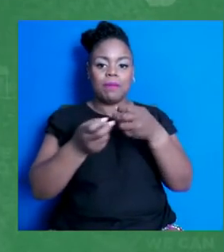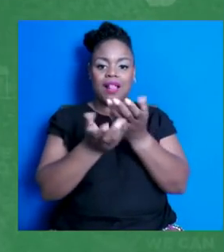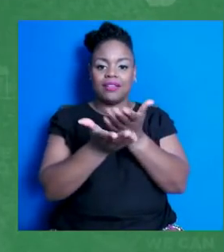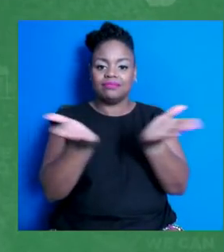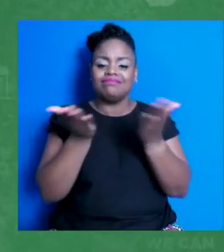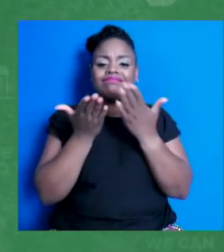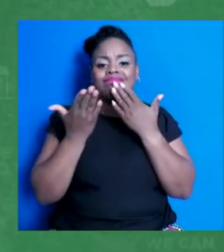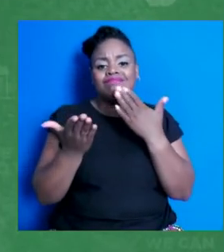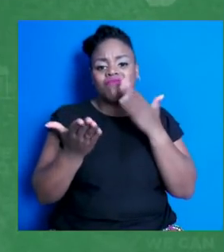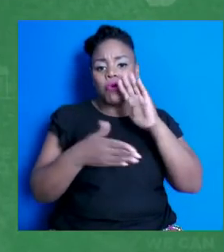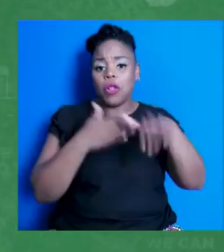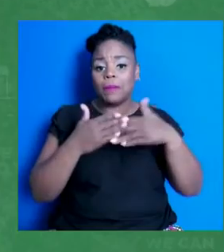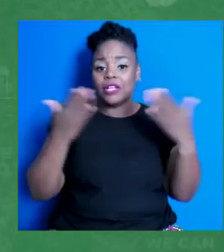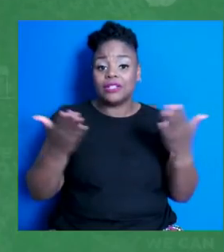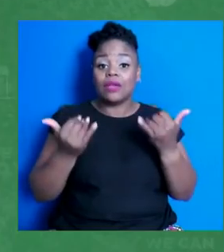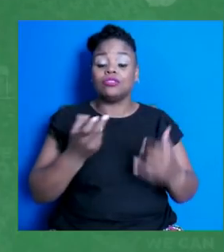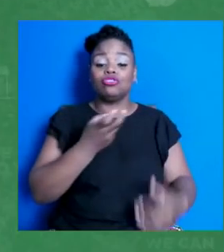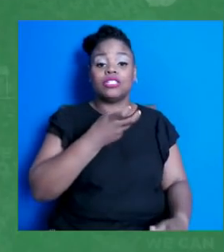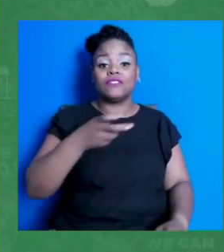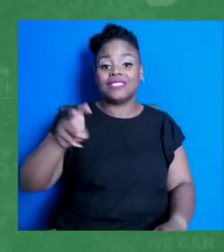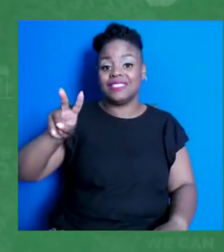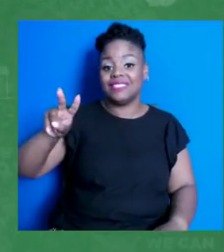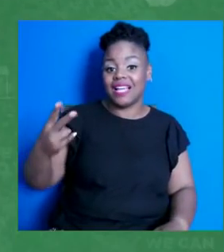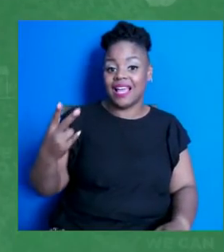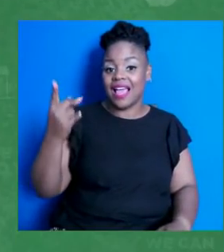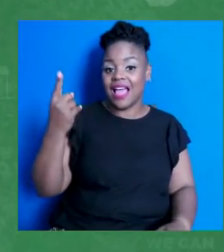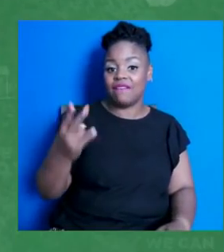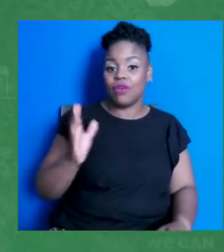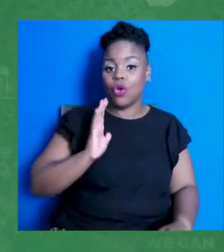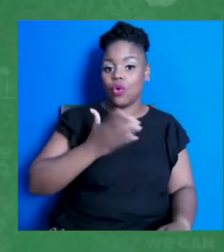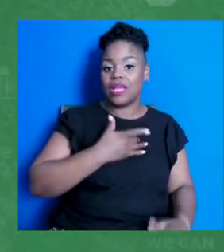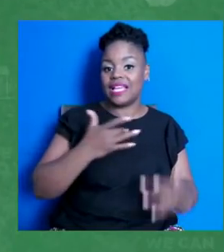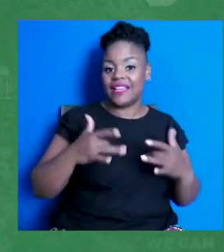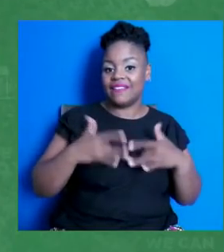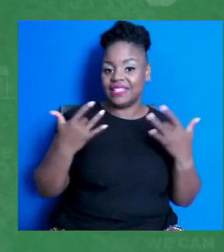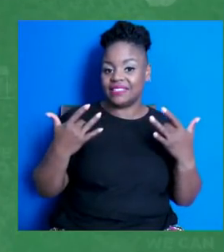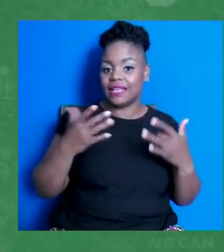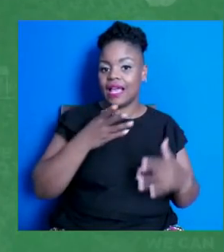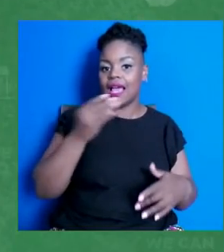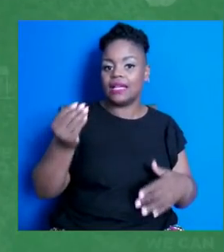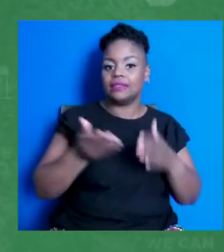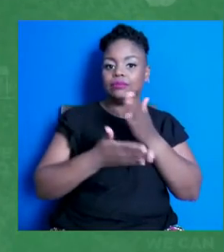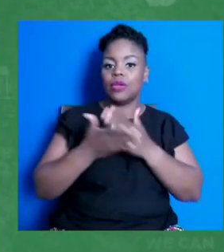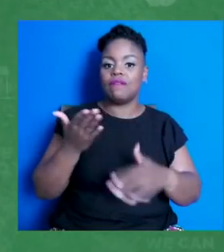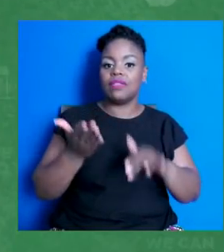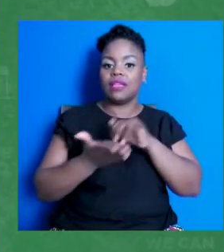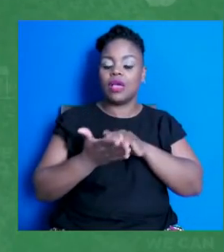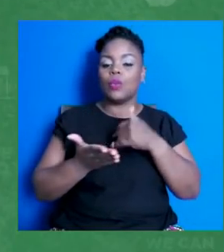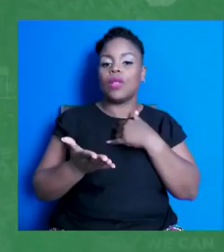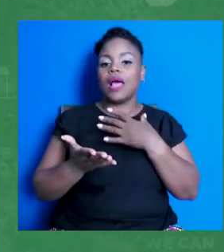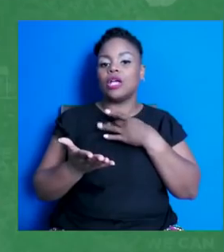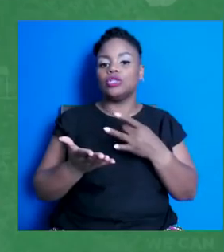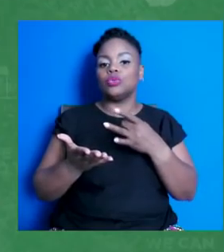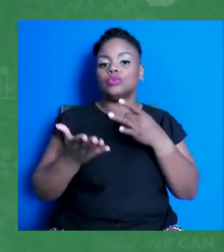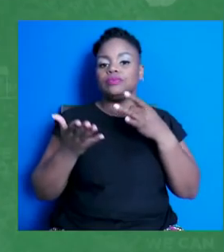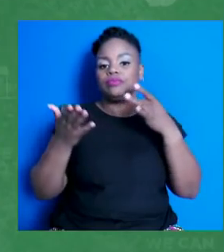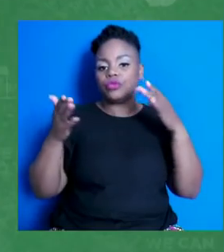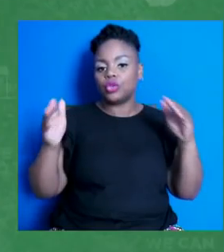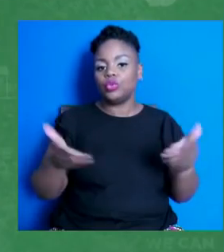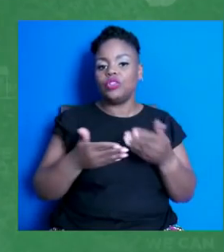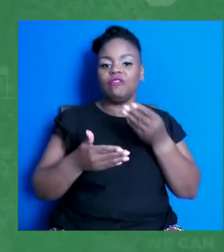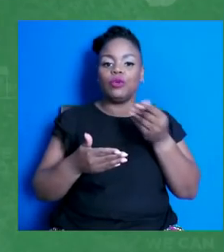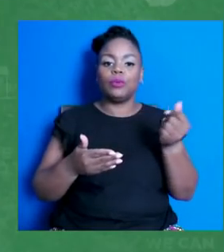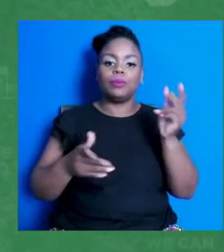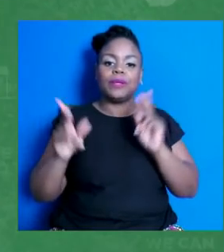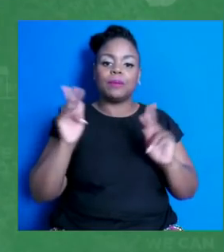now to the second half of our events. And as part of that, I would like to introduce a couple of individuals from the organization